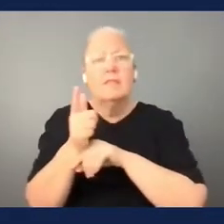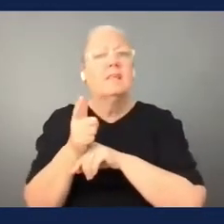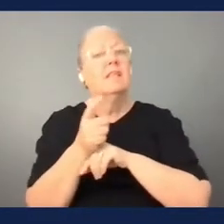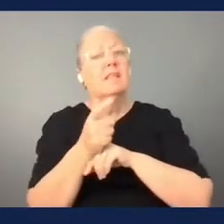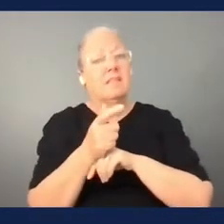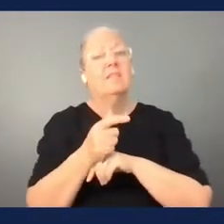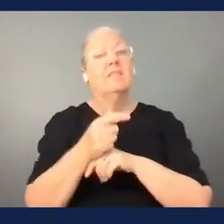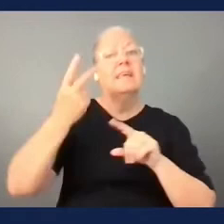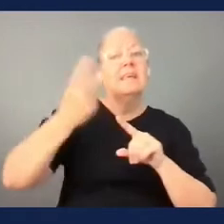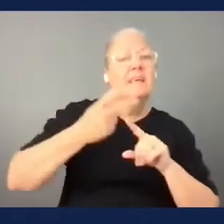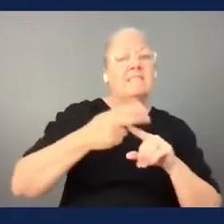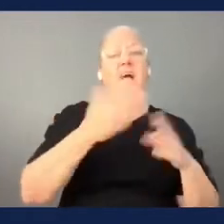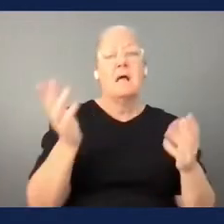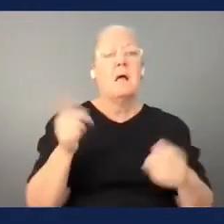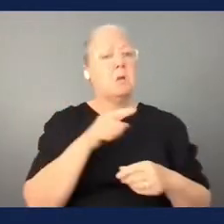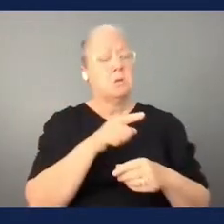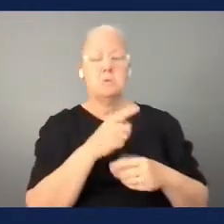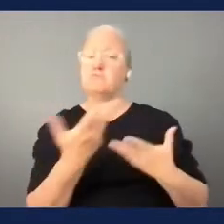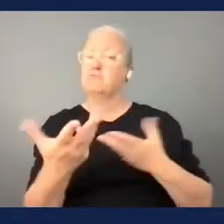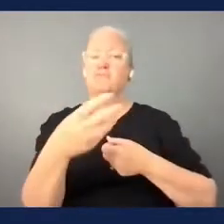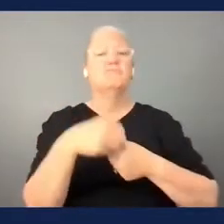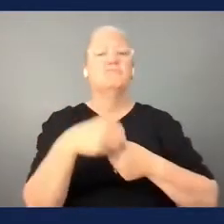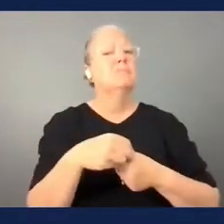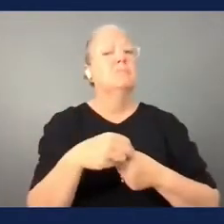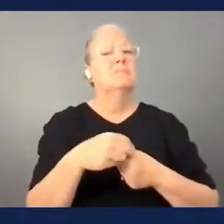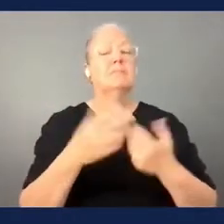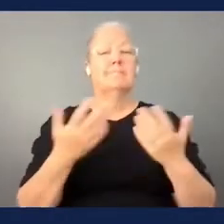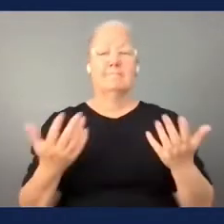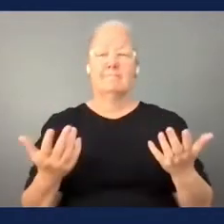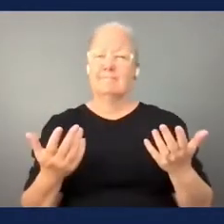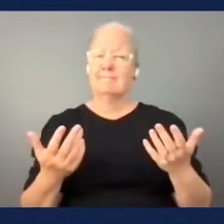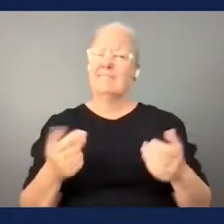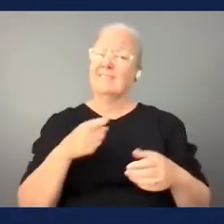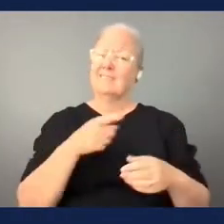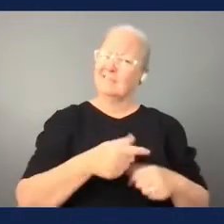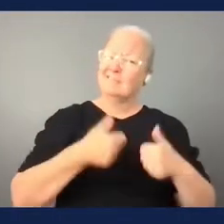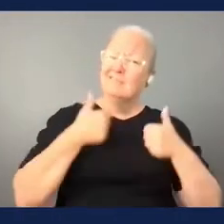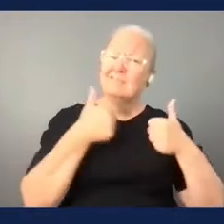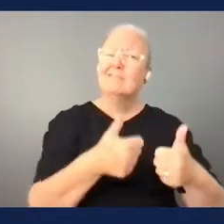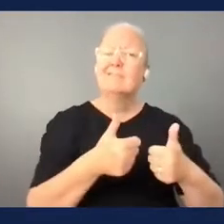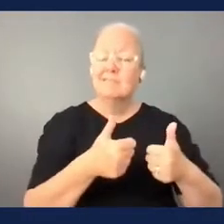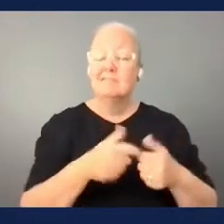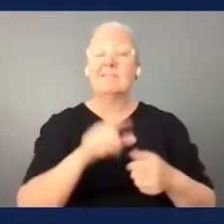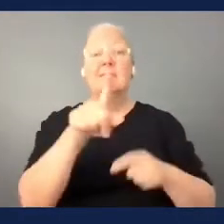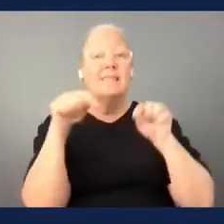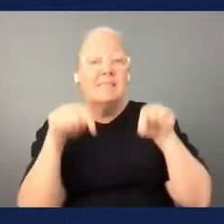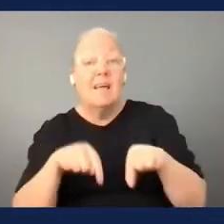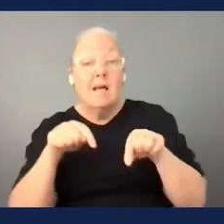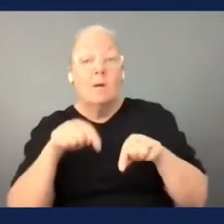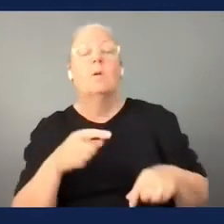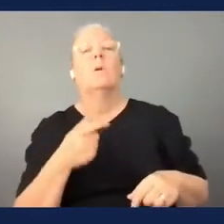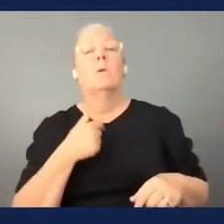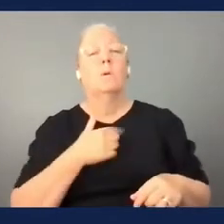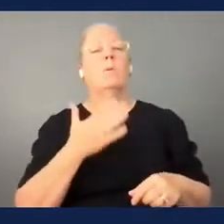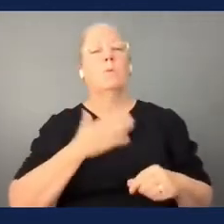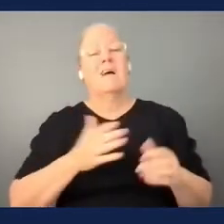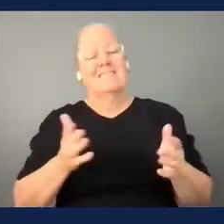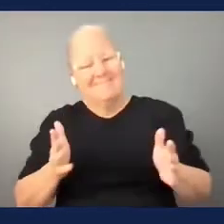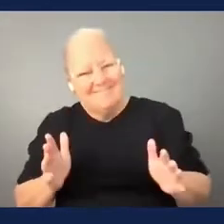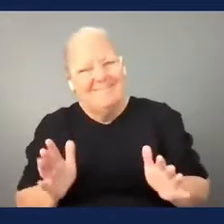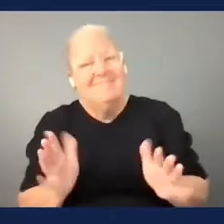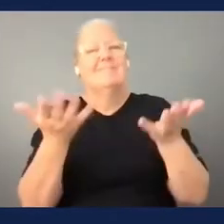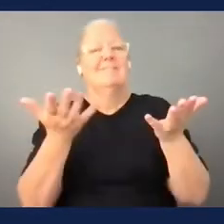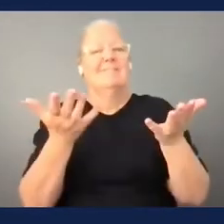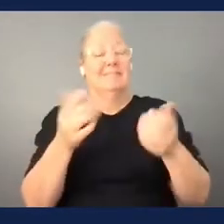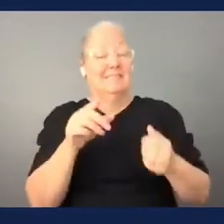for them and that's really been fantastic and now what we want to do is really amplify this campaign beyond